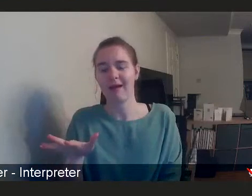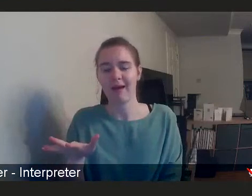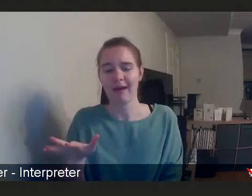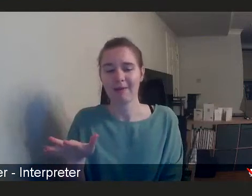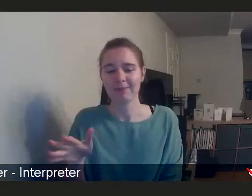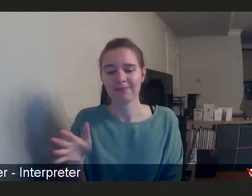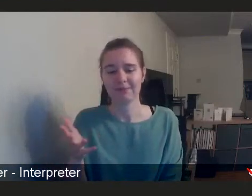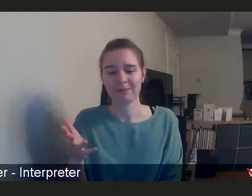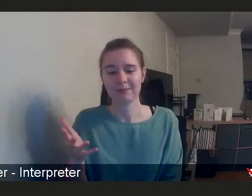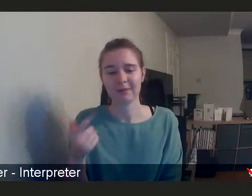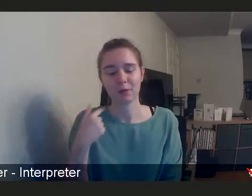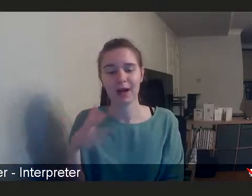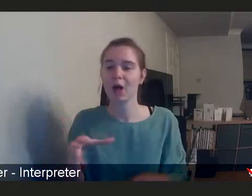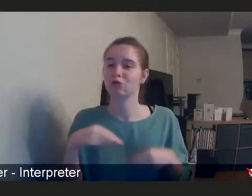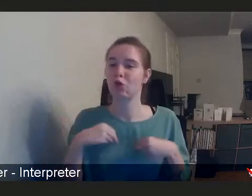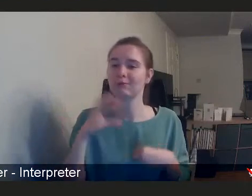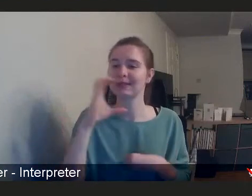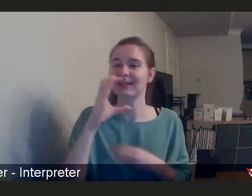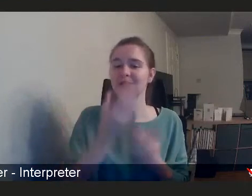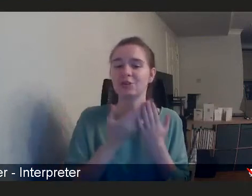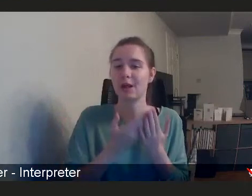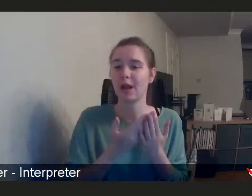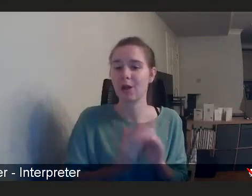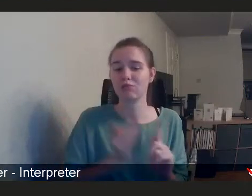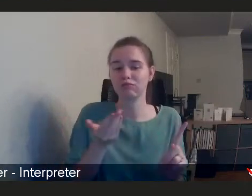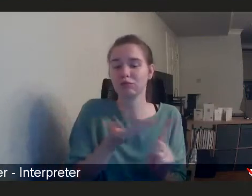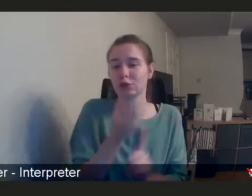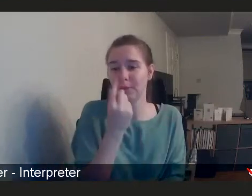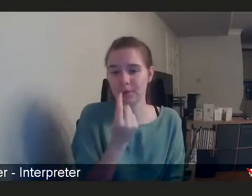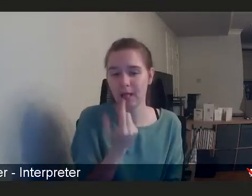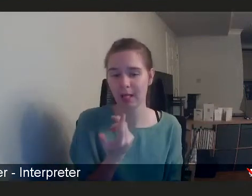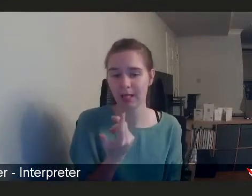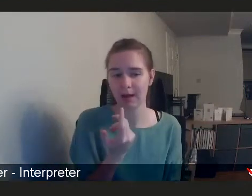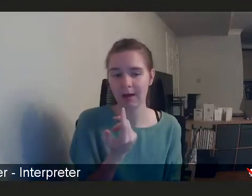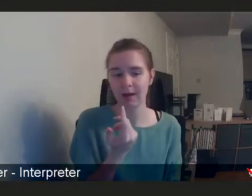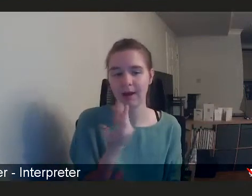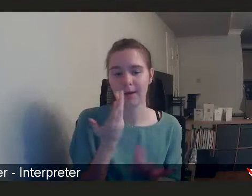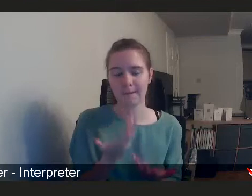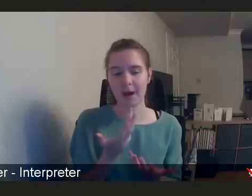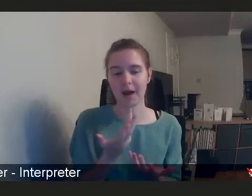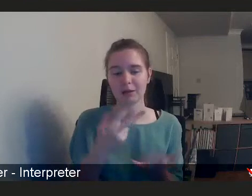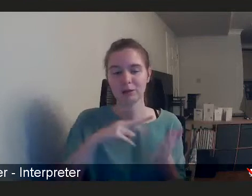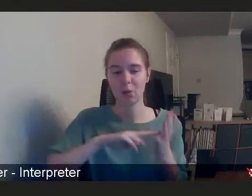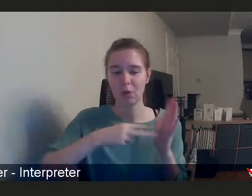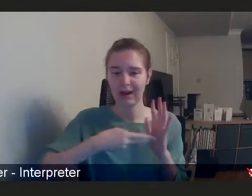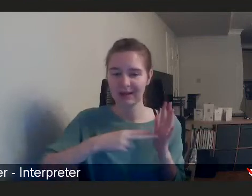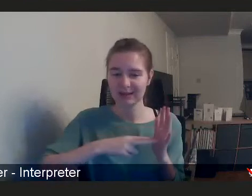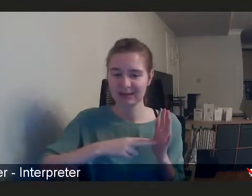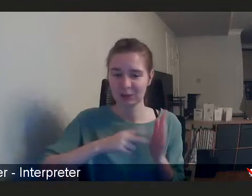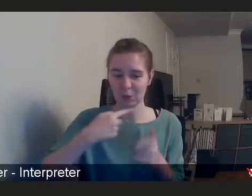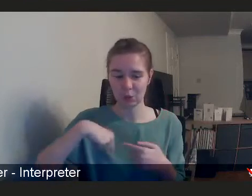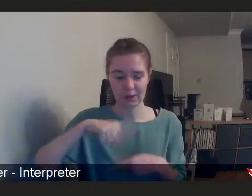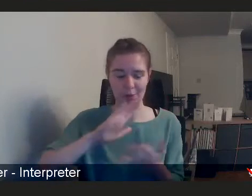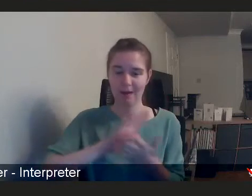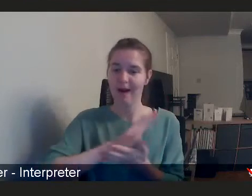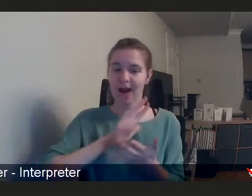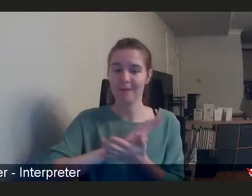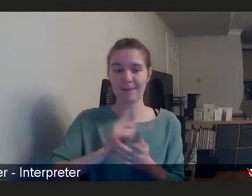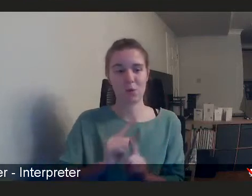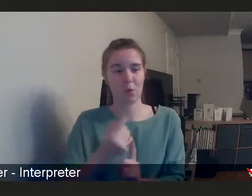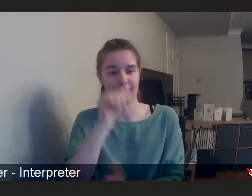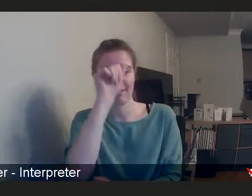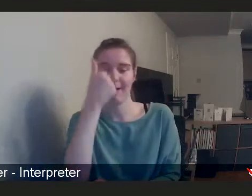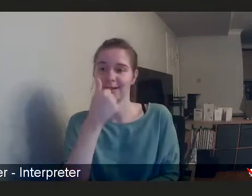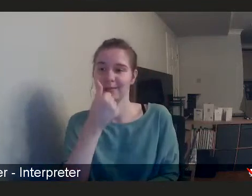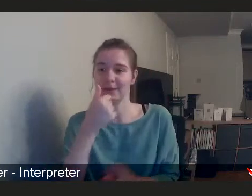adopt a case study approach, you know, by doing that. But certainly as an organisation, we would be happy to be one of the experts around